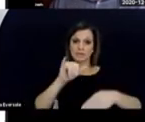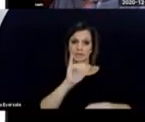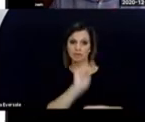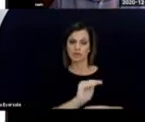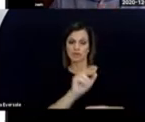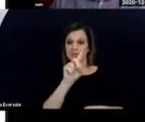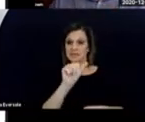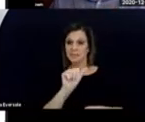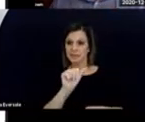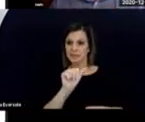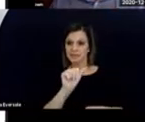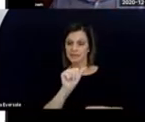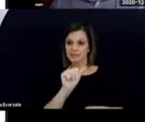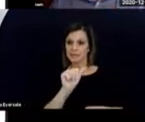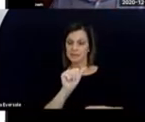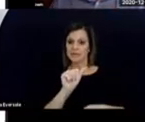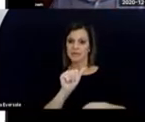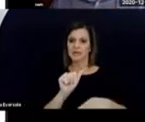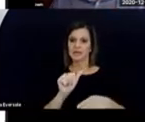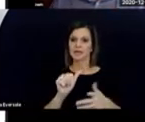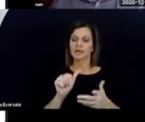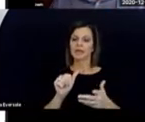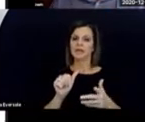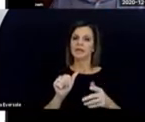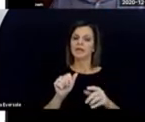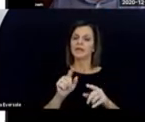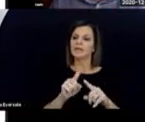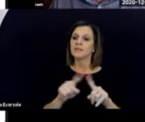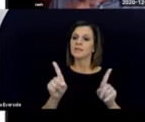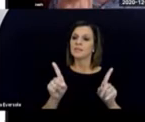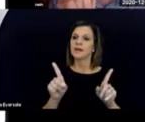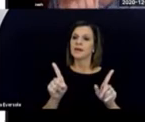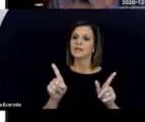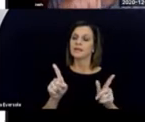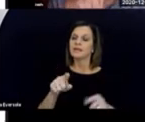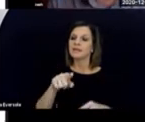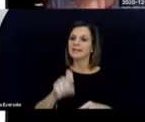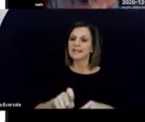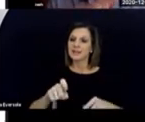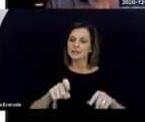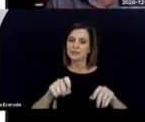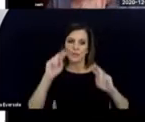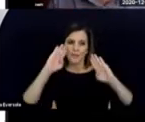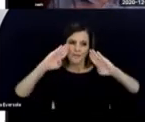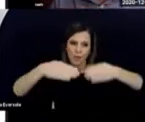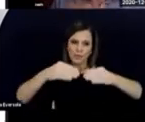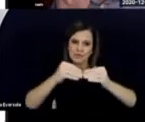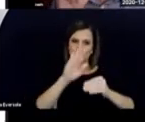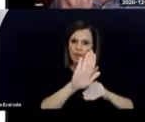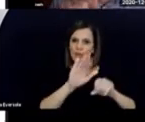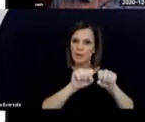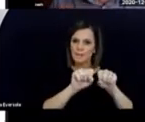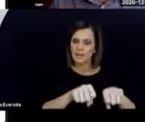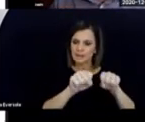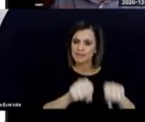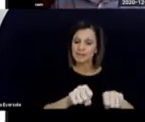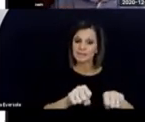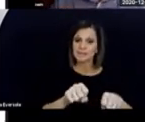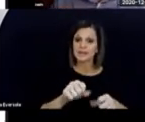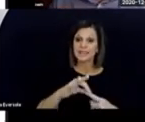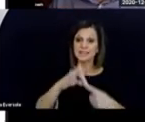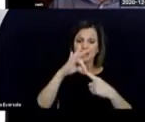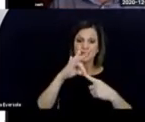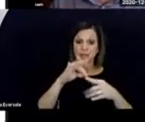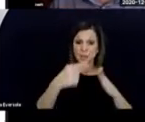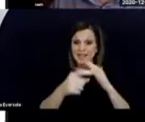on the child's disabilities, but close attention to their abilities, especially to the things that they do, can reveal more about